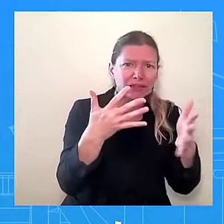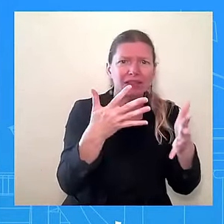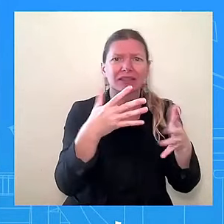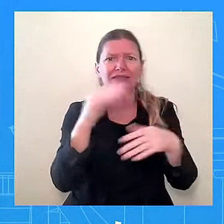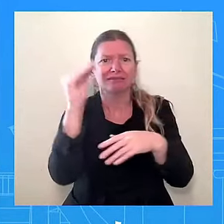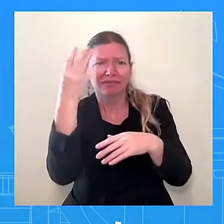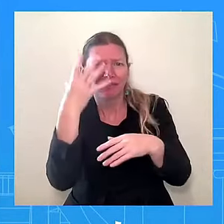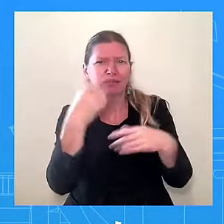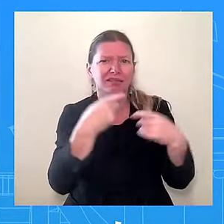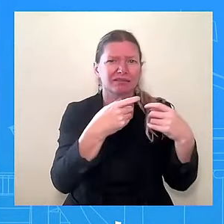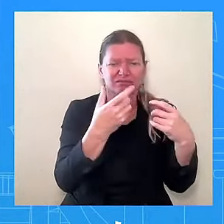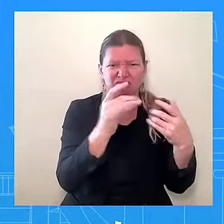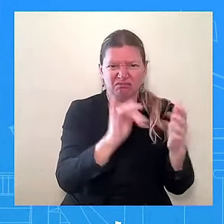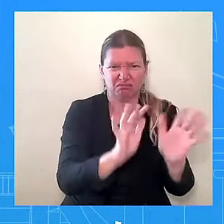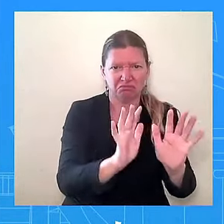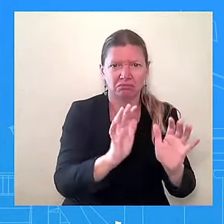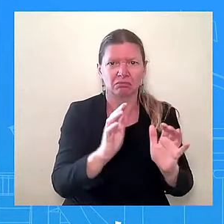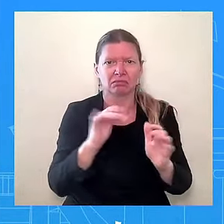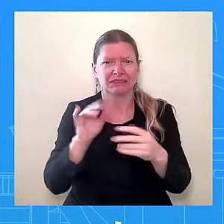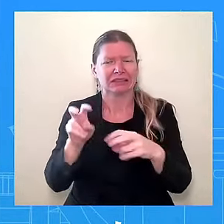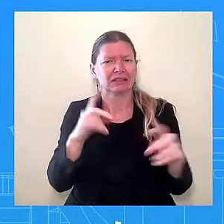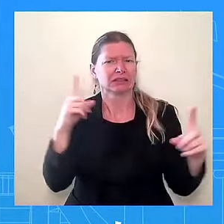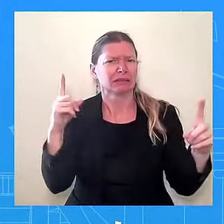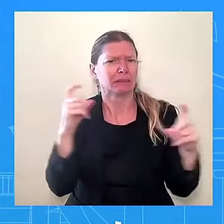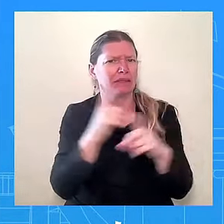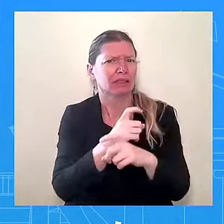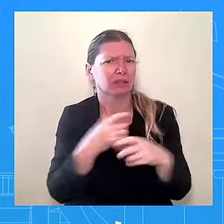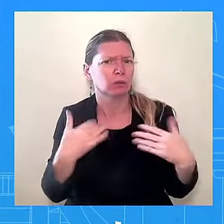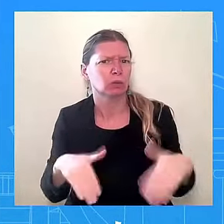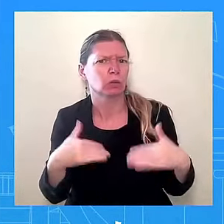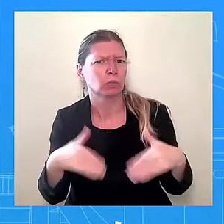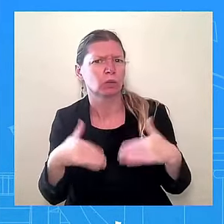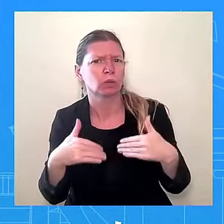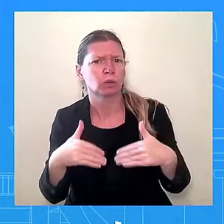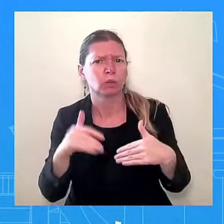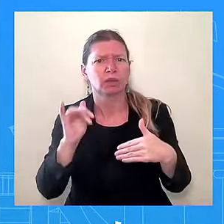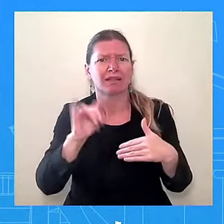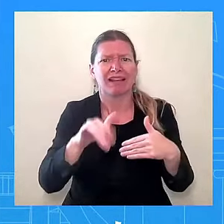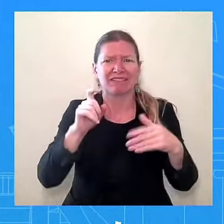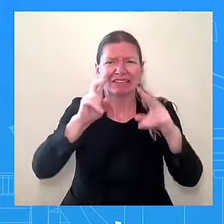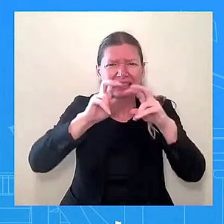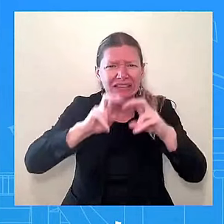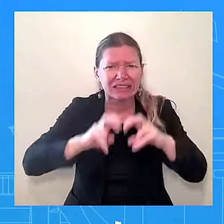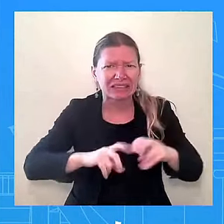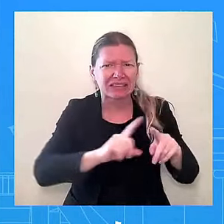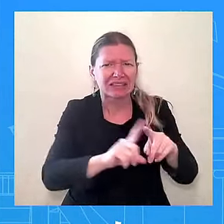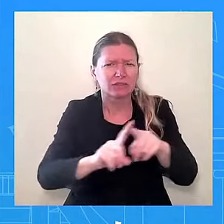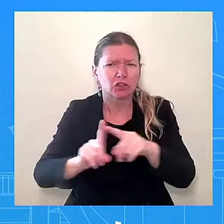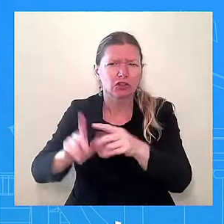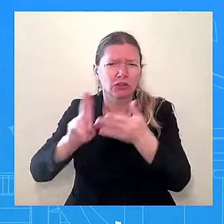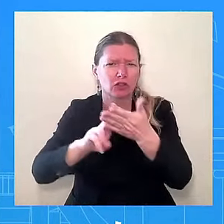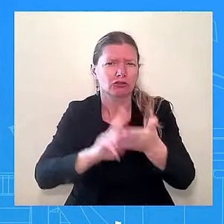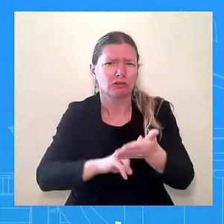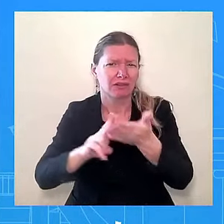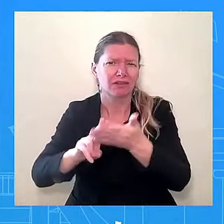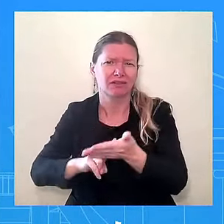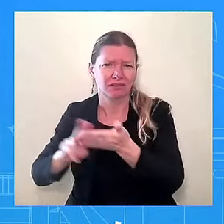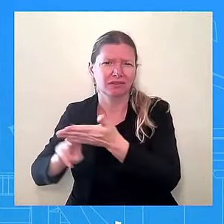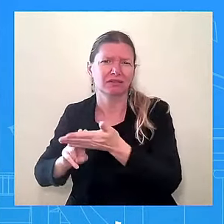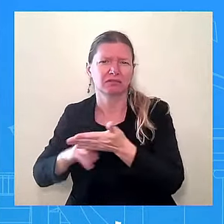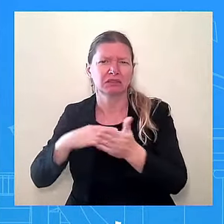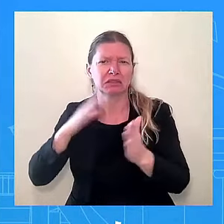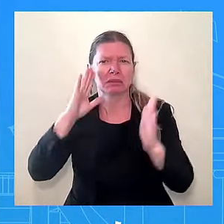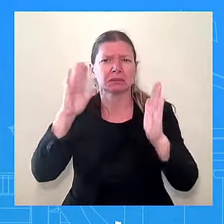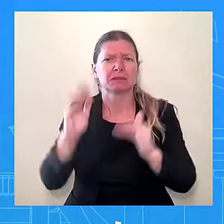in that program by the end of the year, significant awards, and have a general sense of what awards will be made in 2025